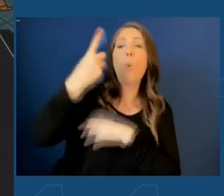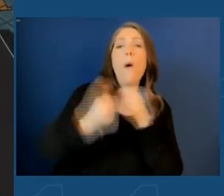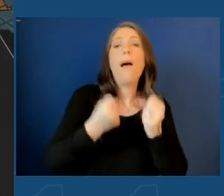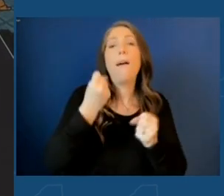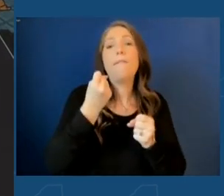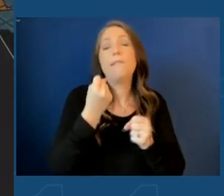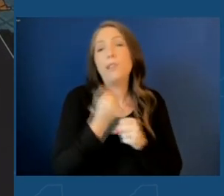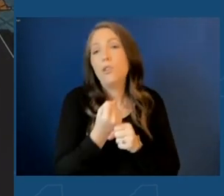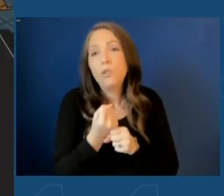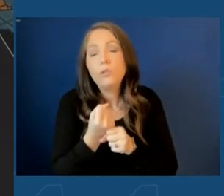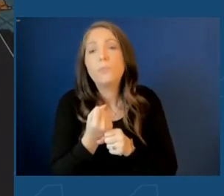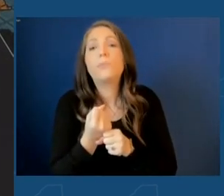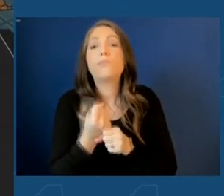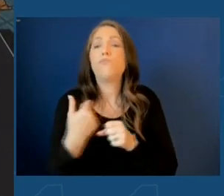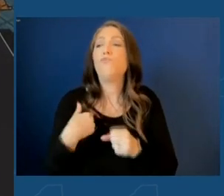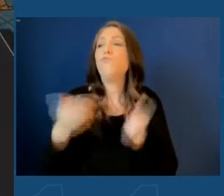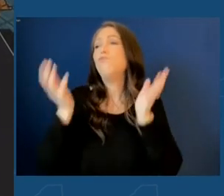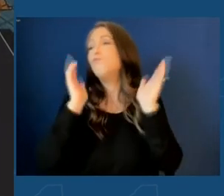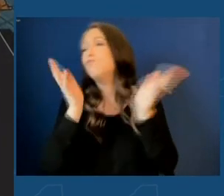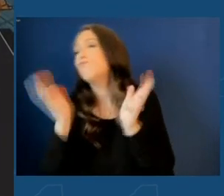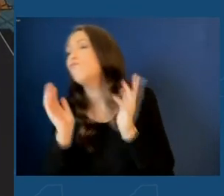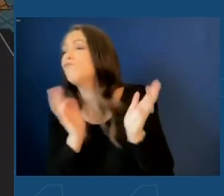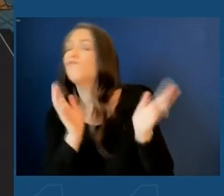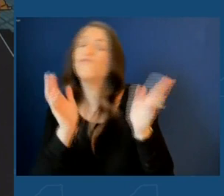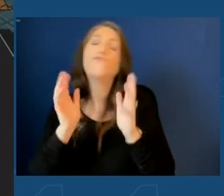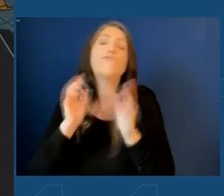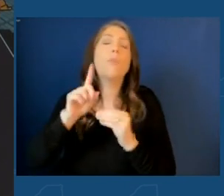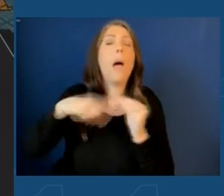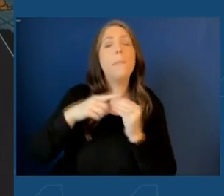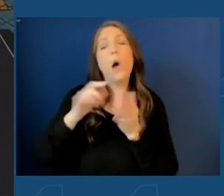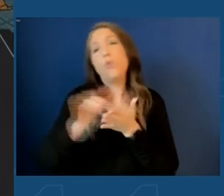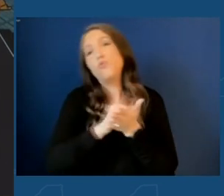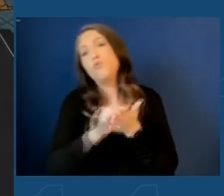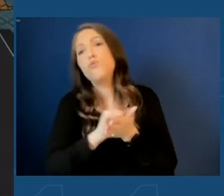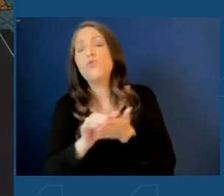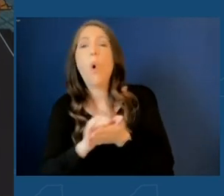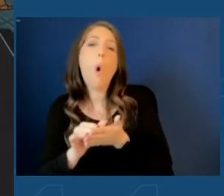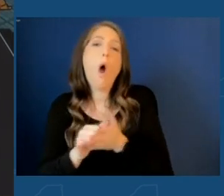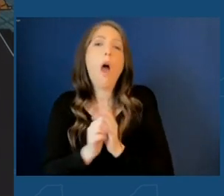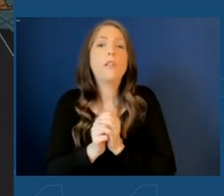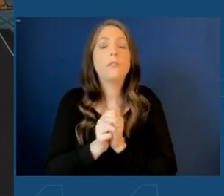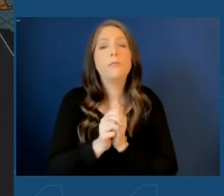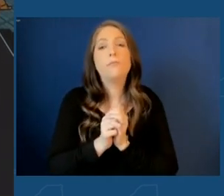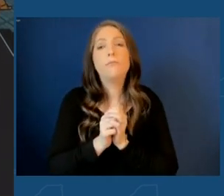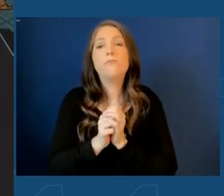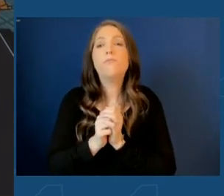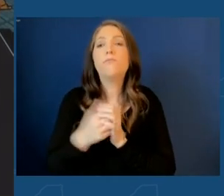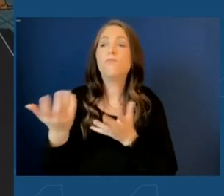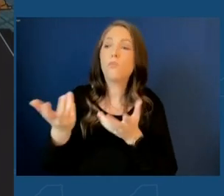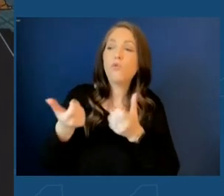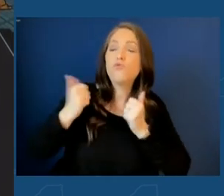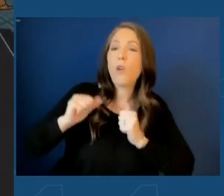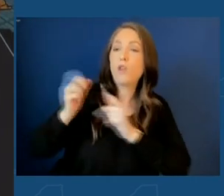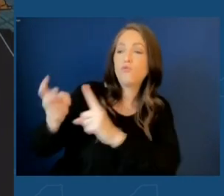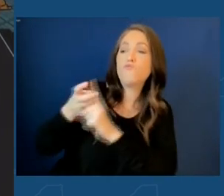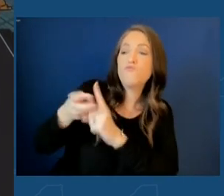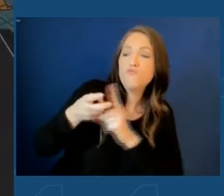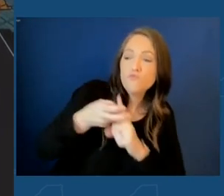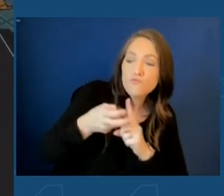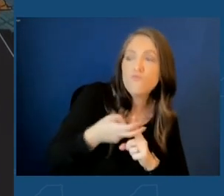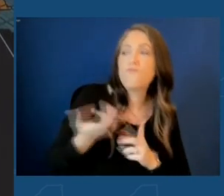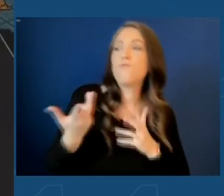dozens and dozens of conversations about all that New York could offer to make Micron's investment a success.